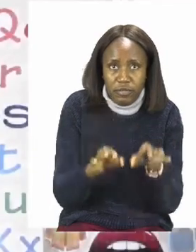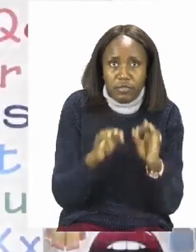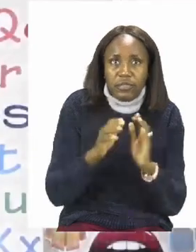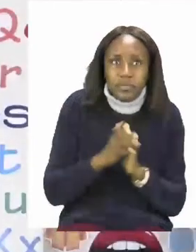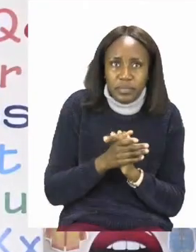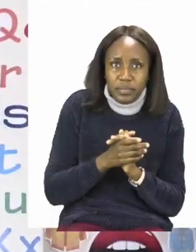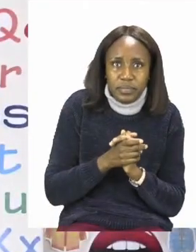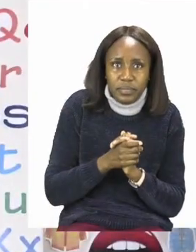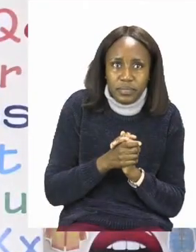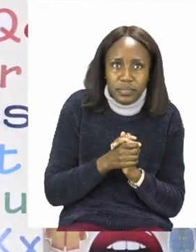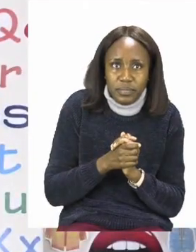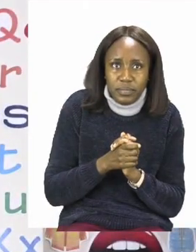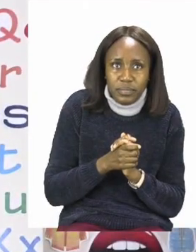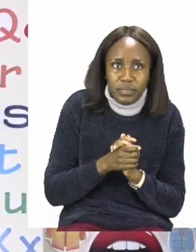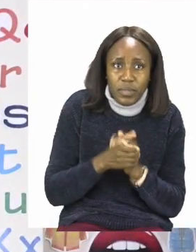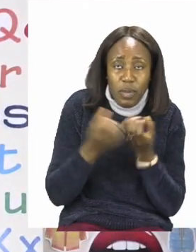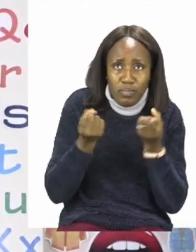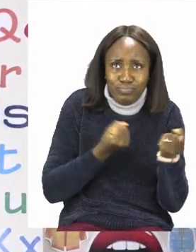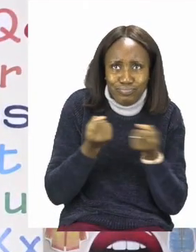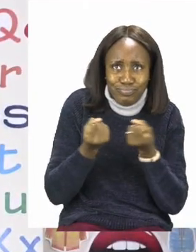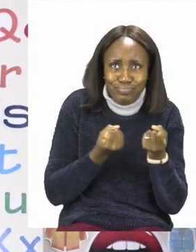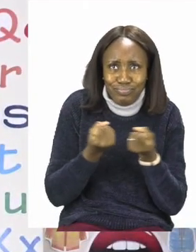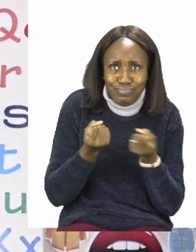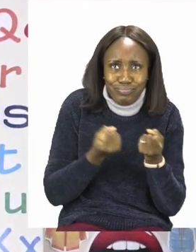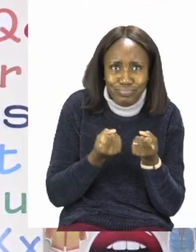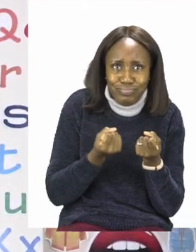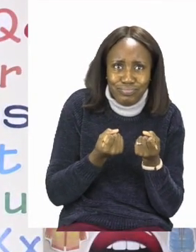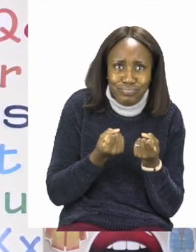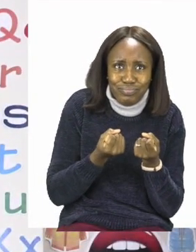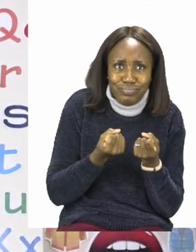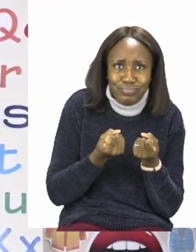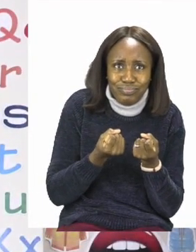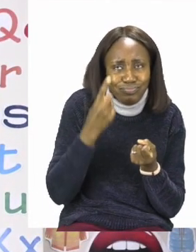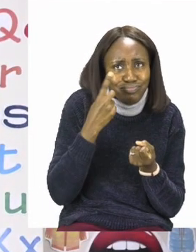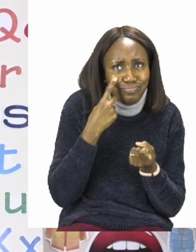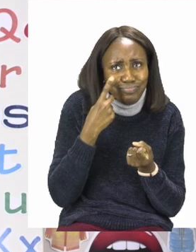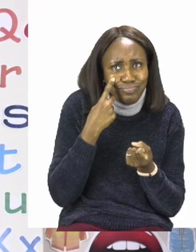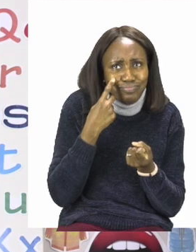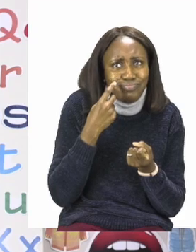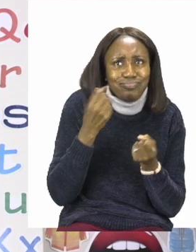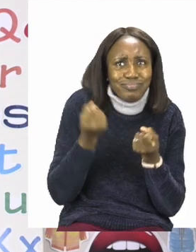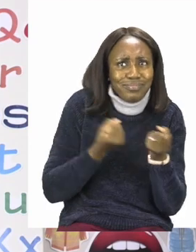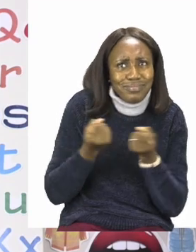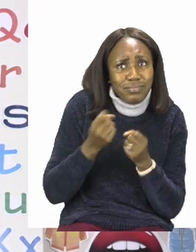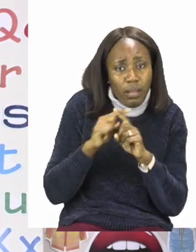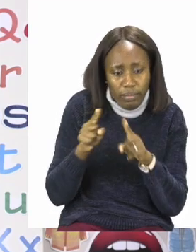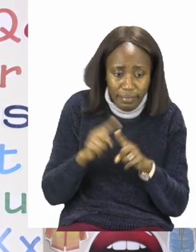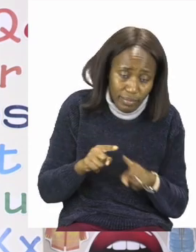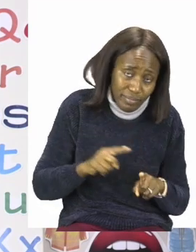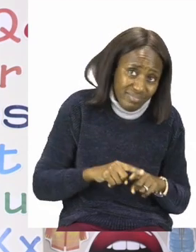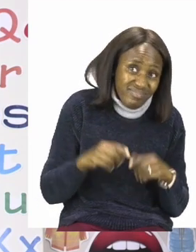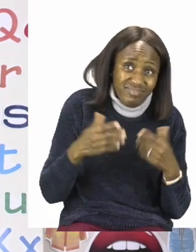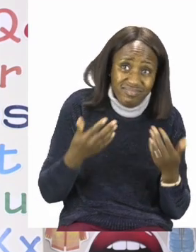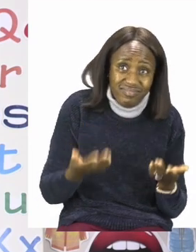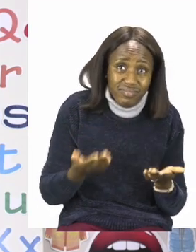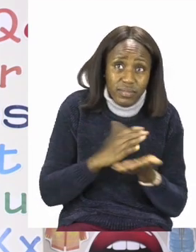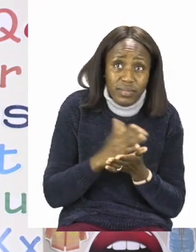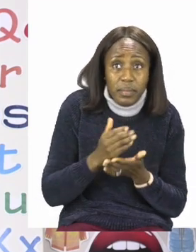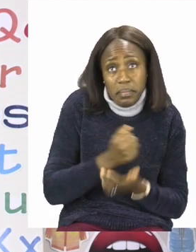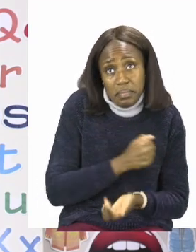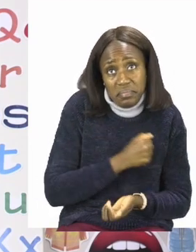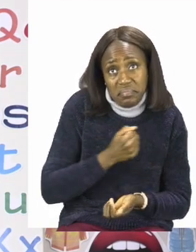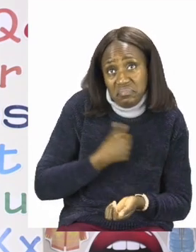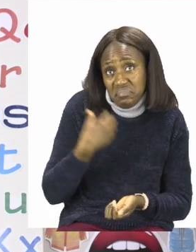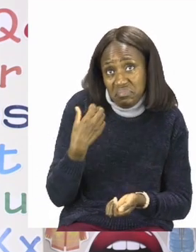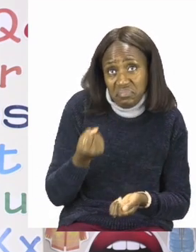to measure is a car. Now we know cars. We've seen them all around. And some of you, your parents even have